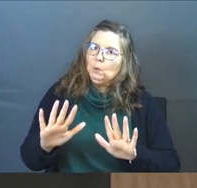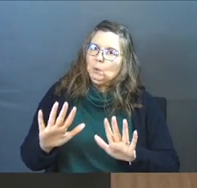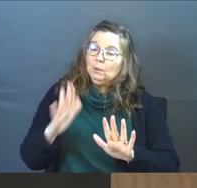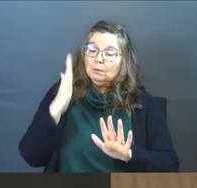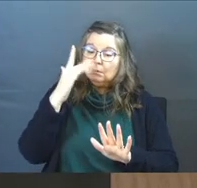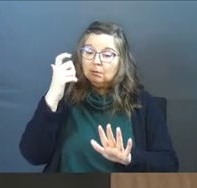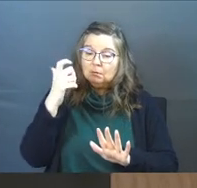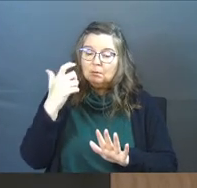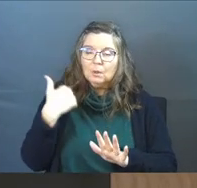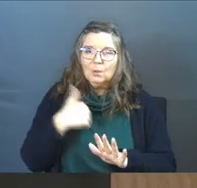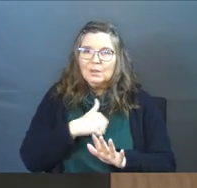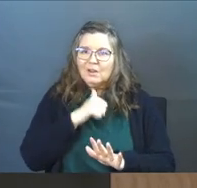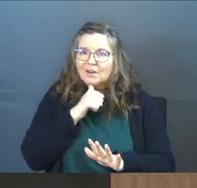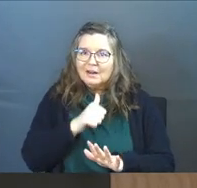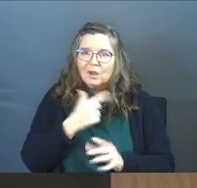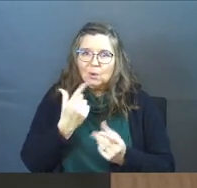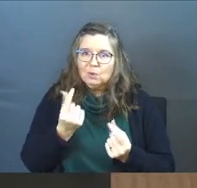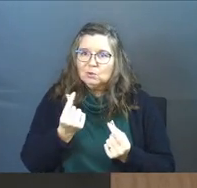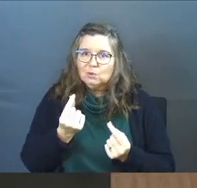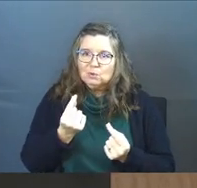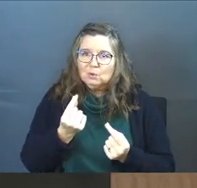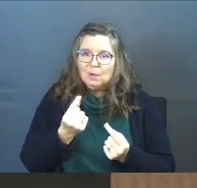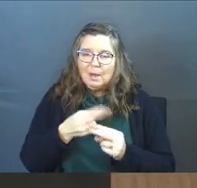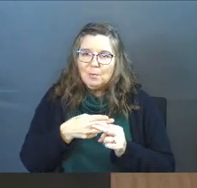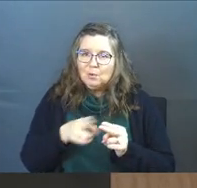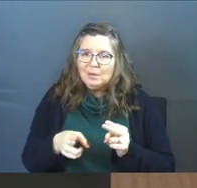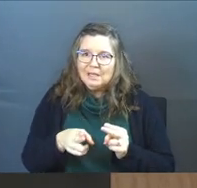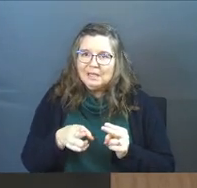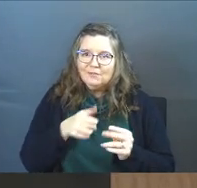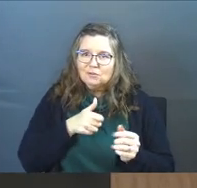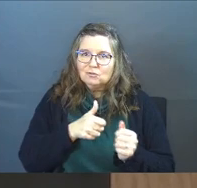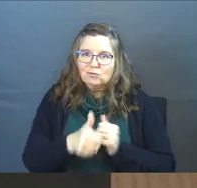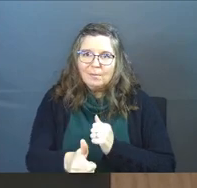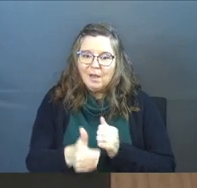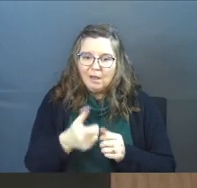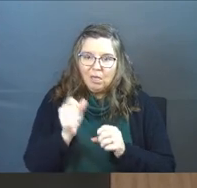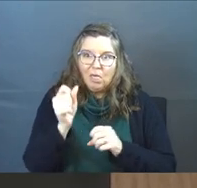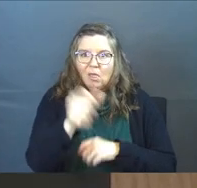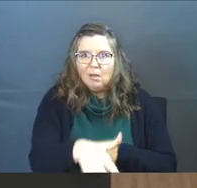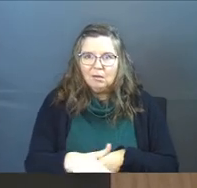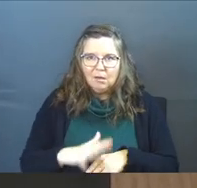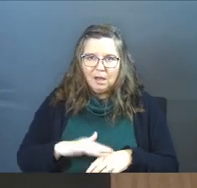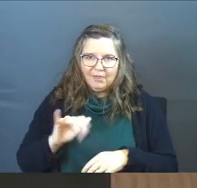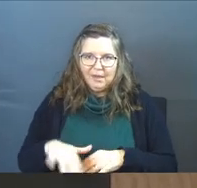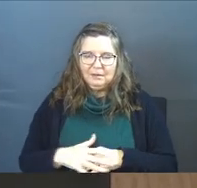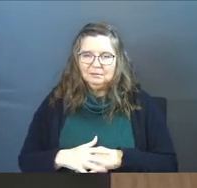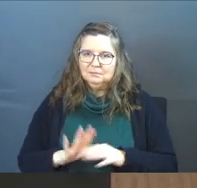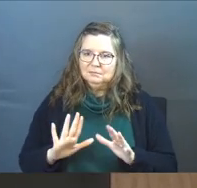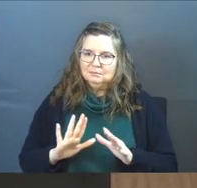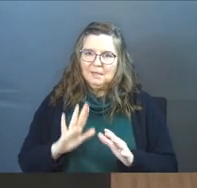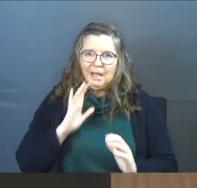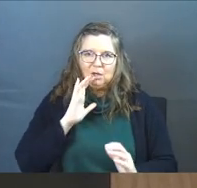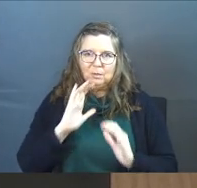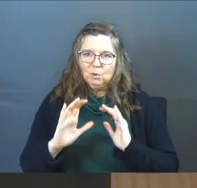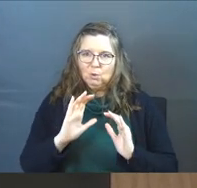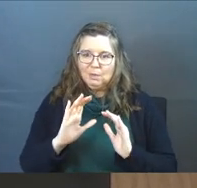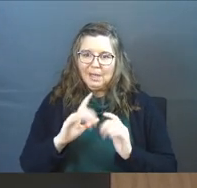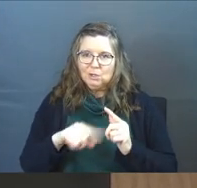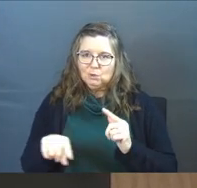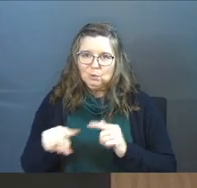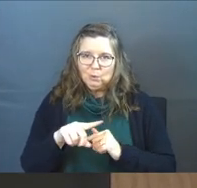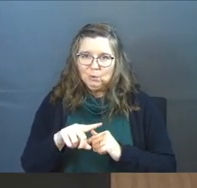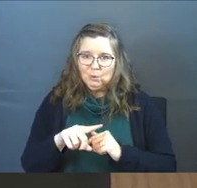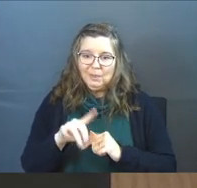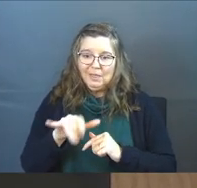Because we're not going to do brief drive-bys on these and communicate to